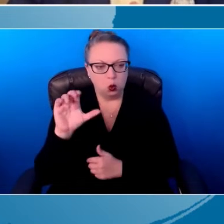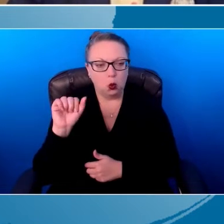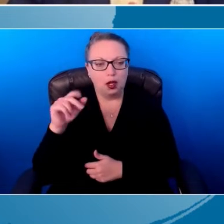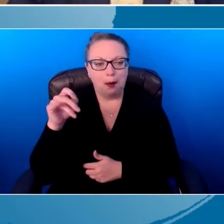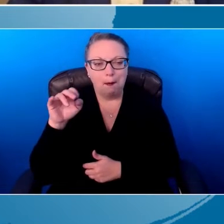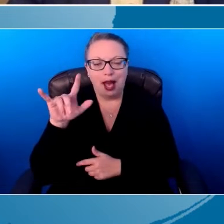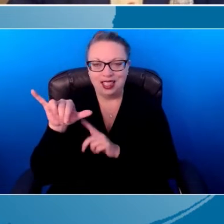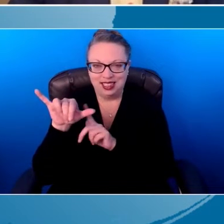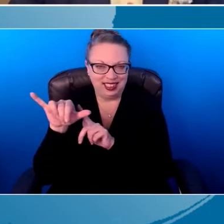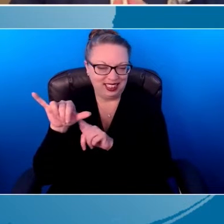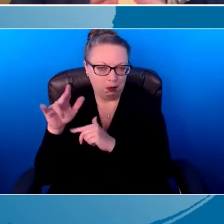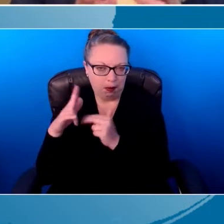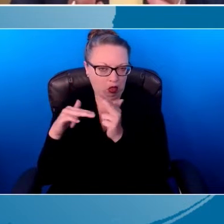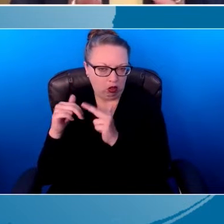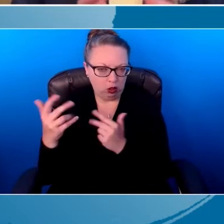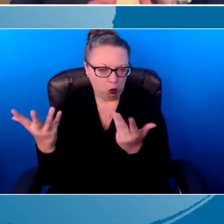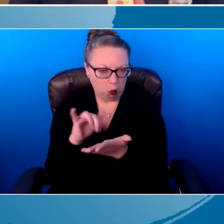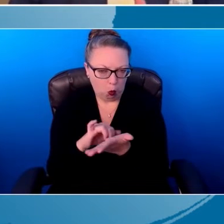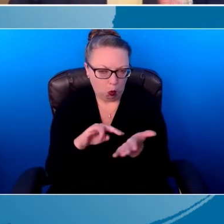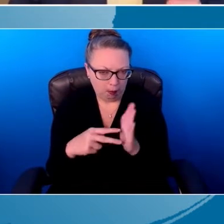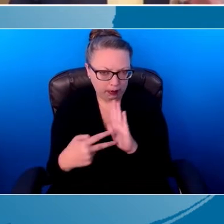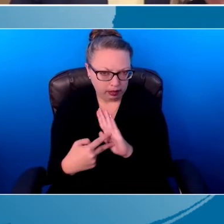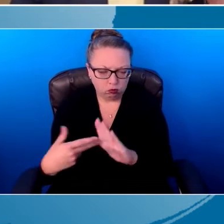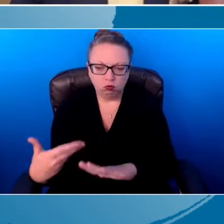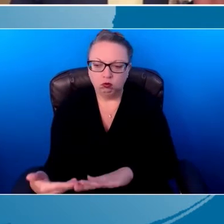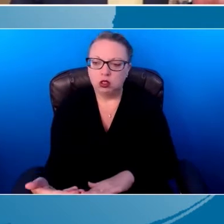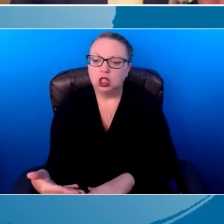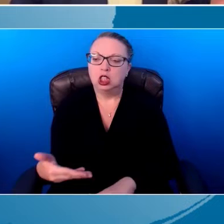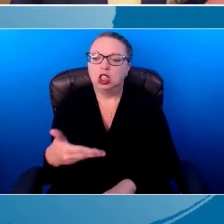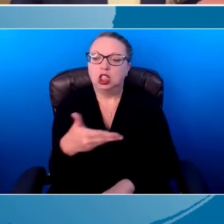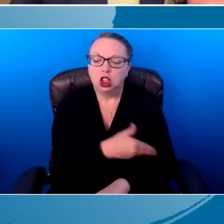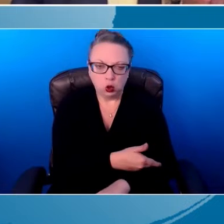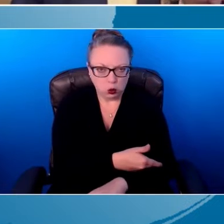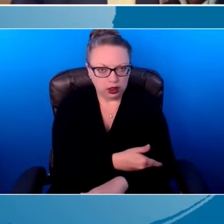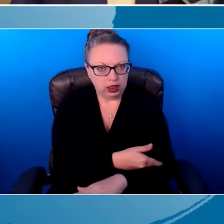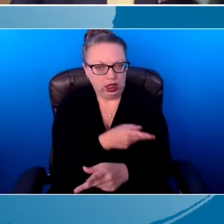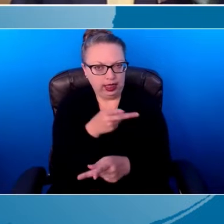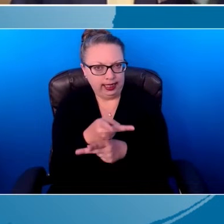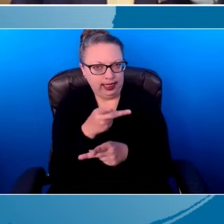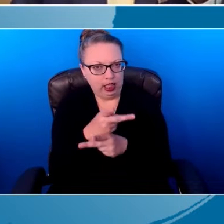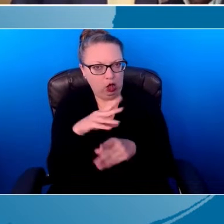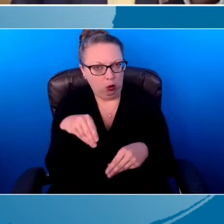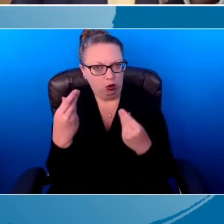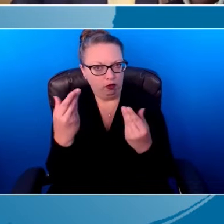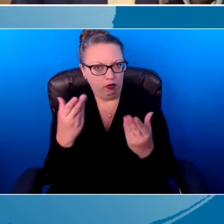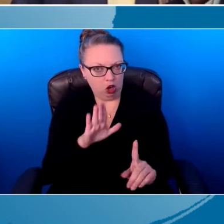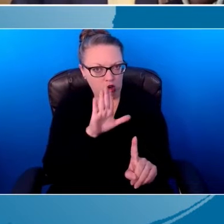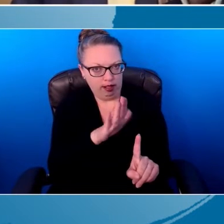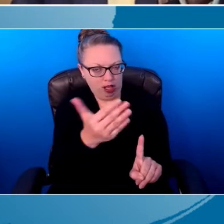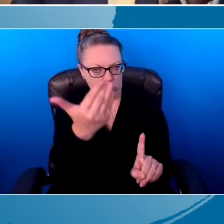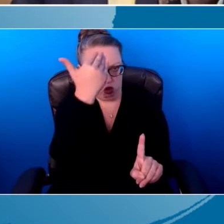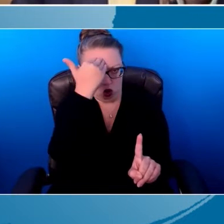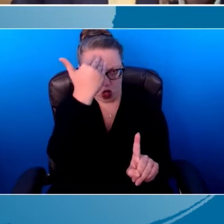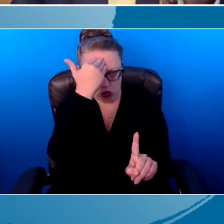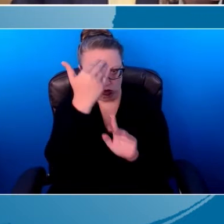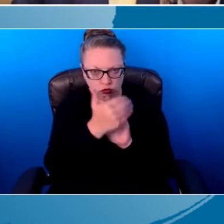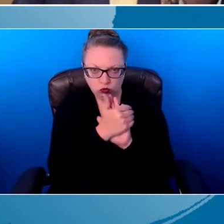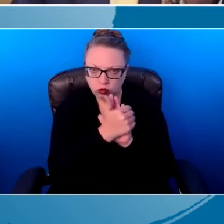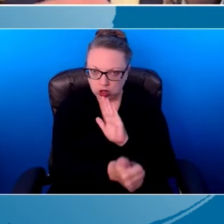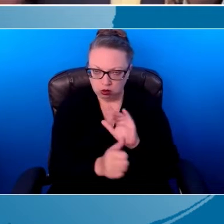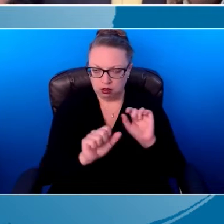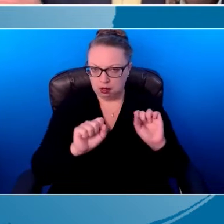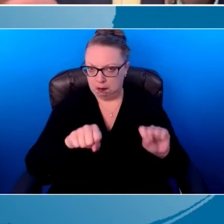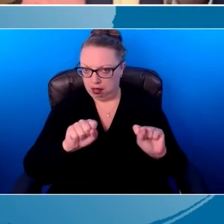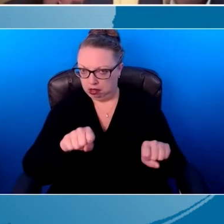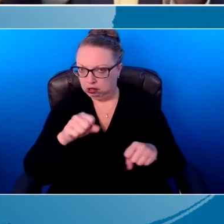what I mean by that is increasing the caregiver's competence, their knowledge, their skills, knowing what